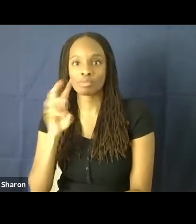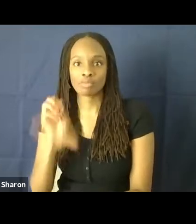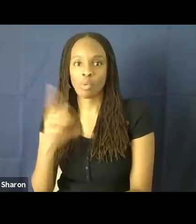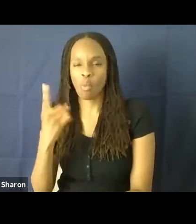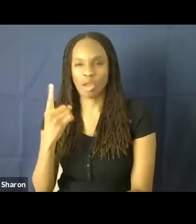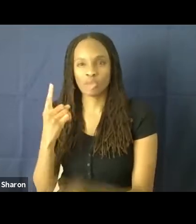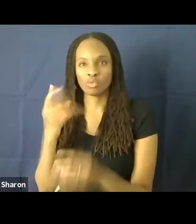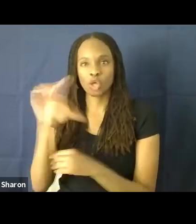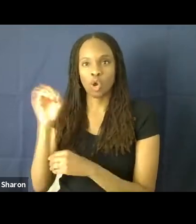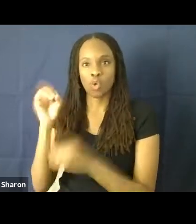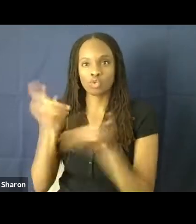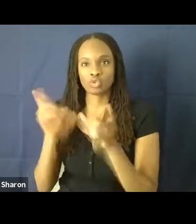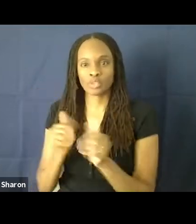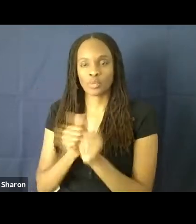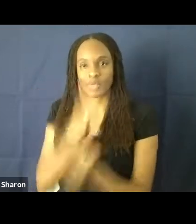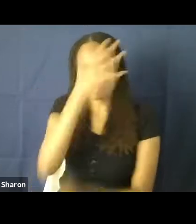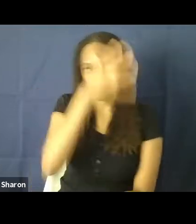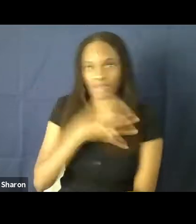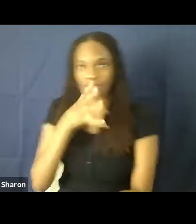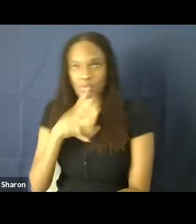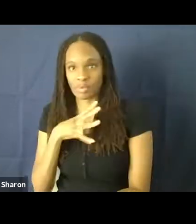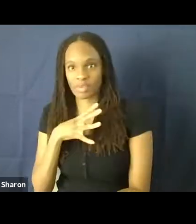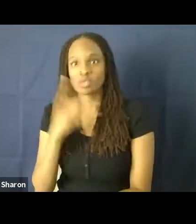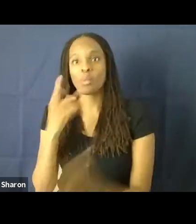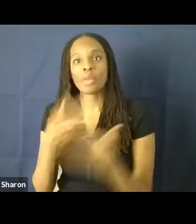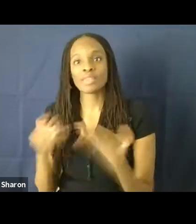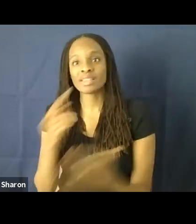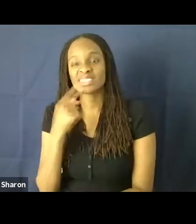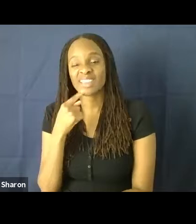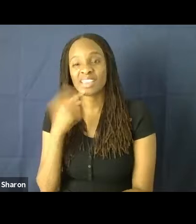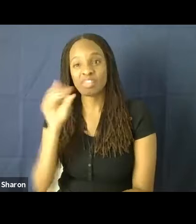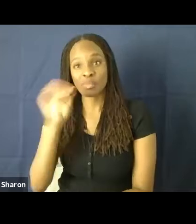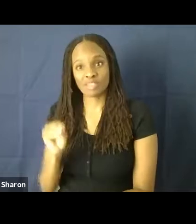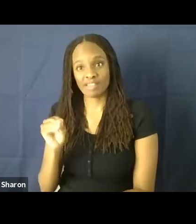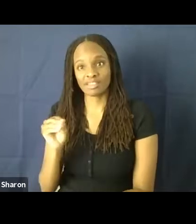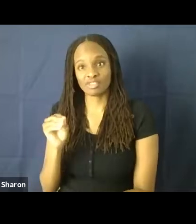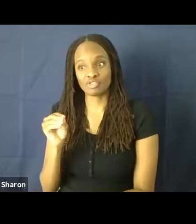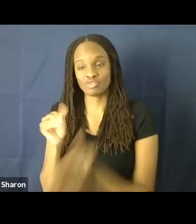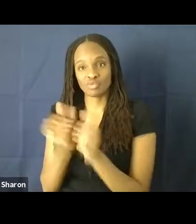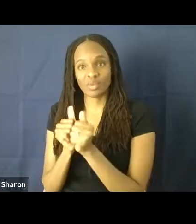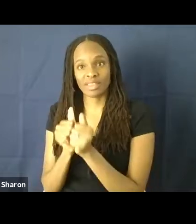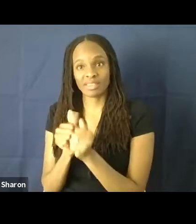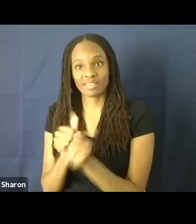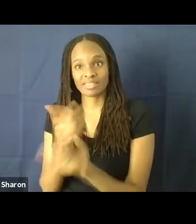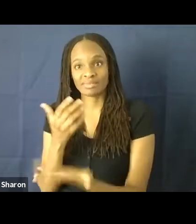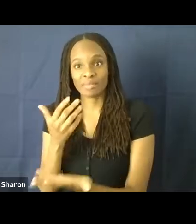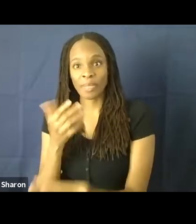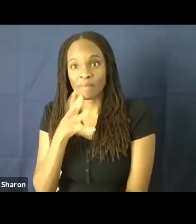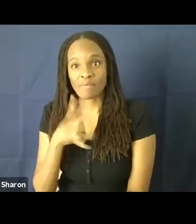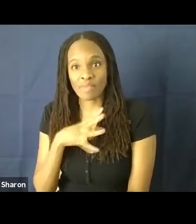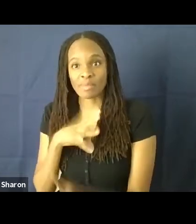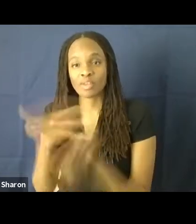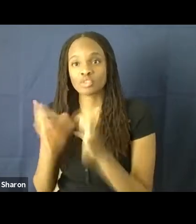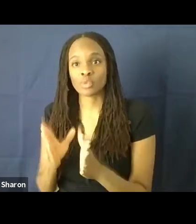And it's one thing to say that the percentage of female directors who are directing film and television